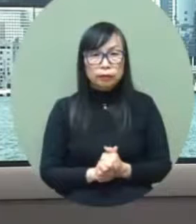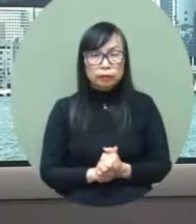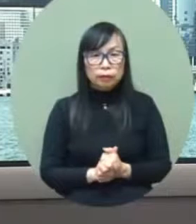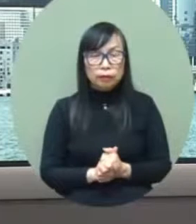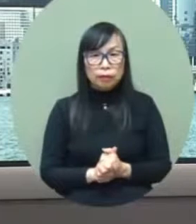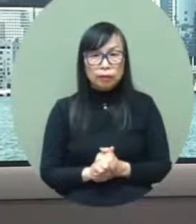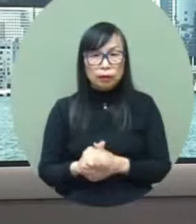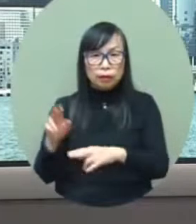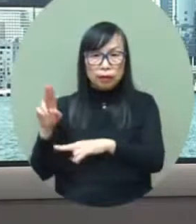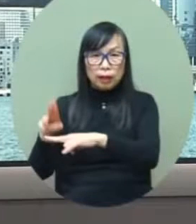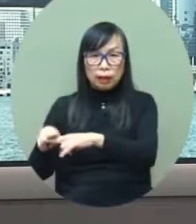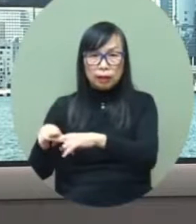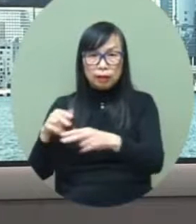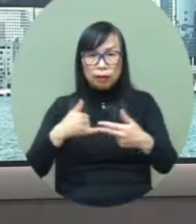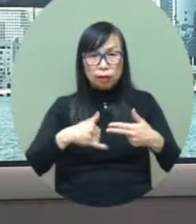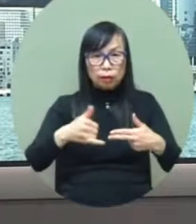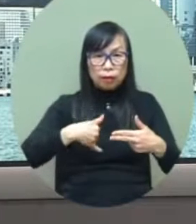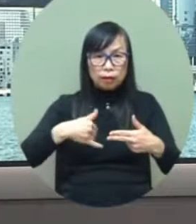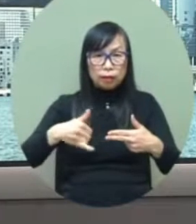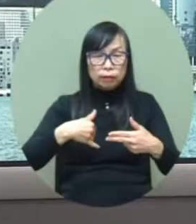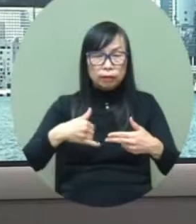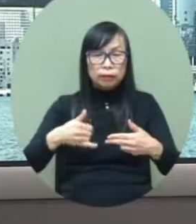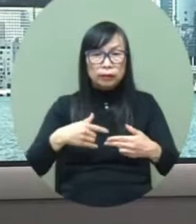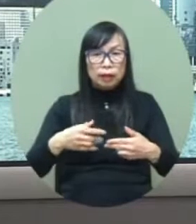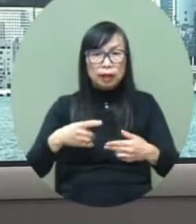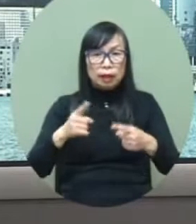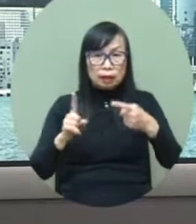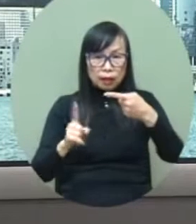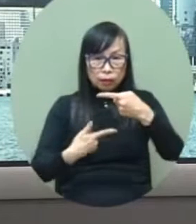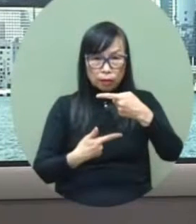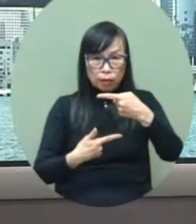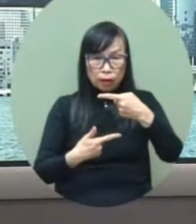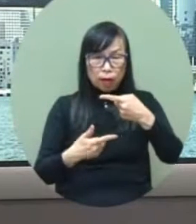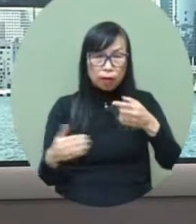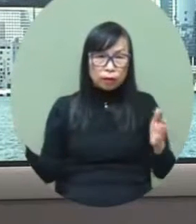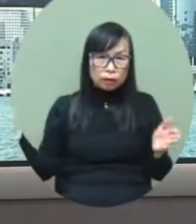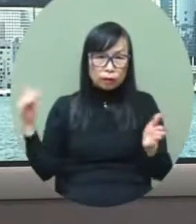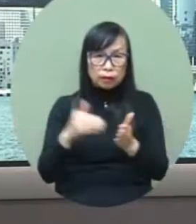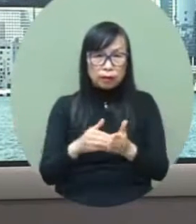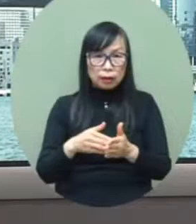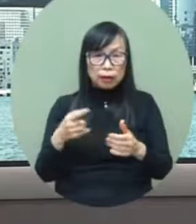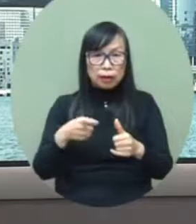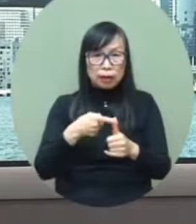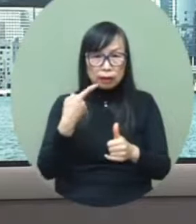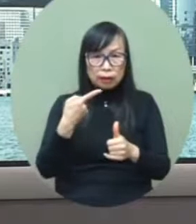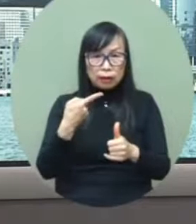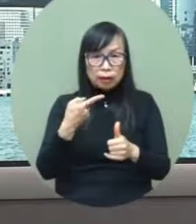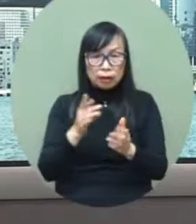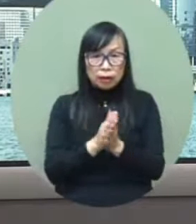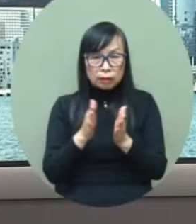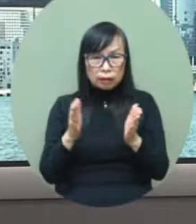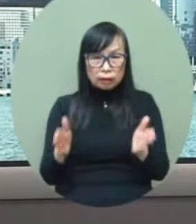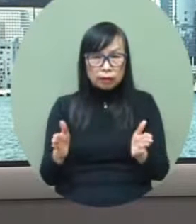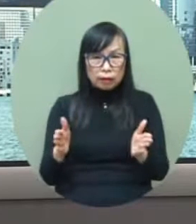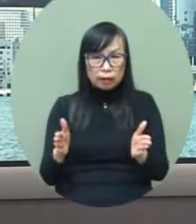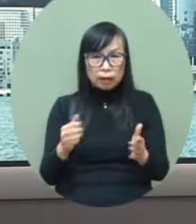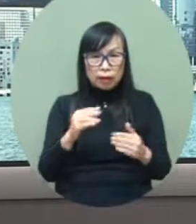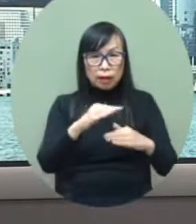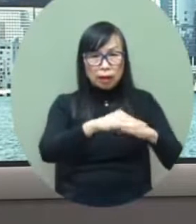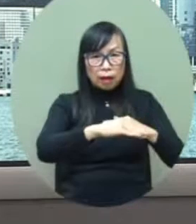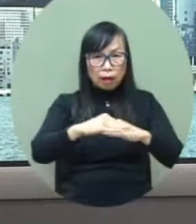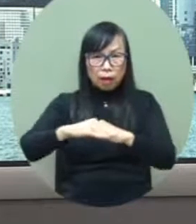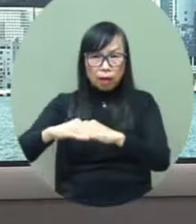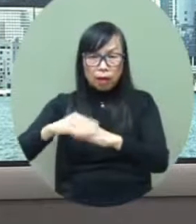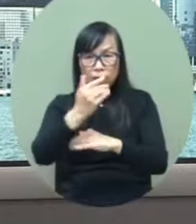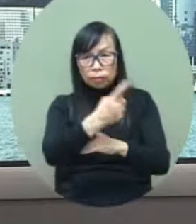the world we will start again promoting hong kong since the 8th of january we started the first phase of